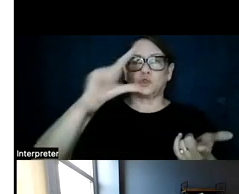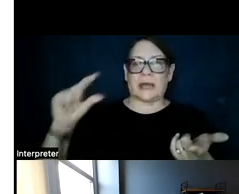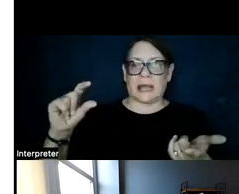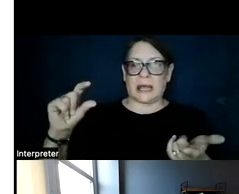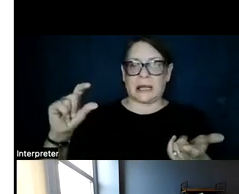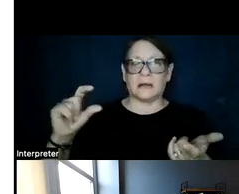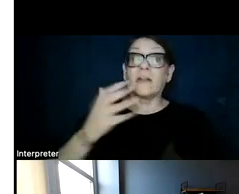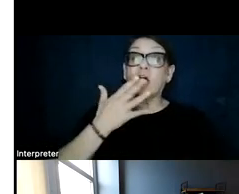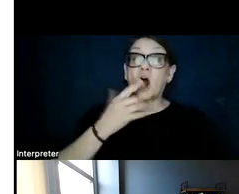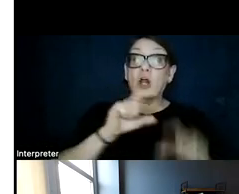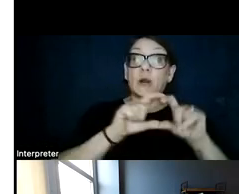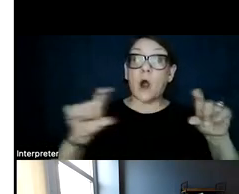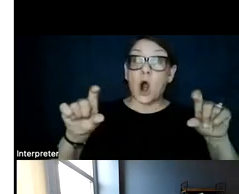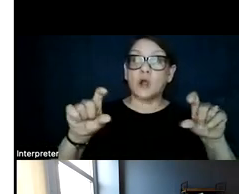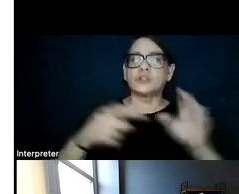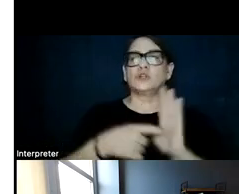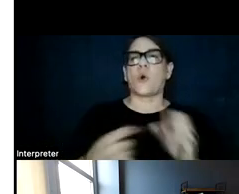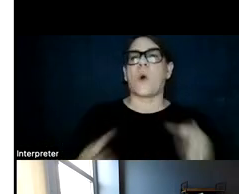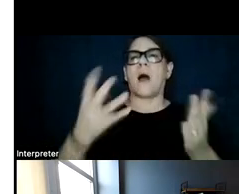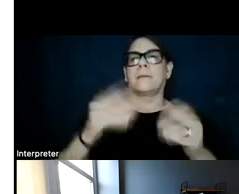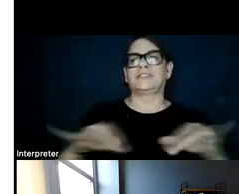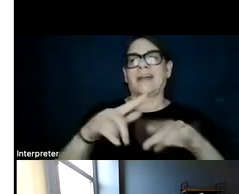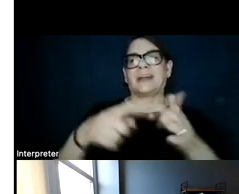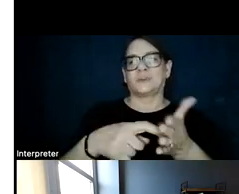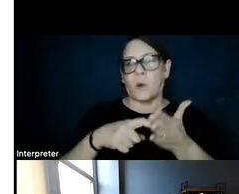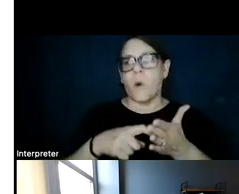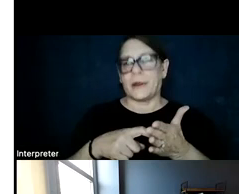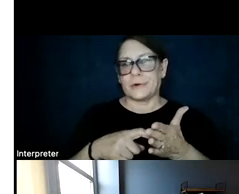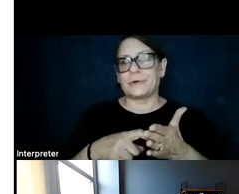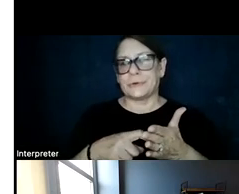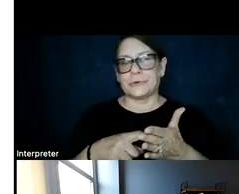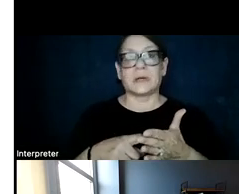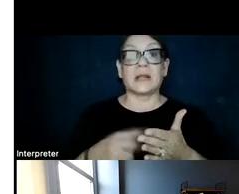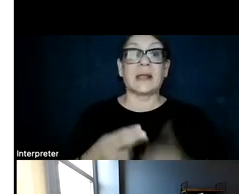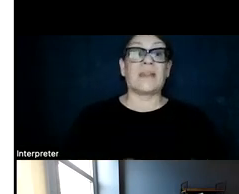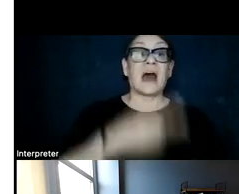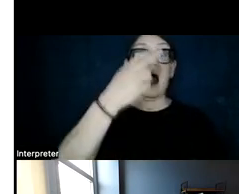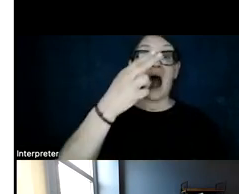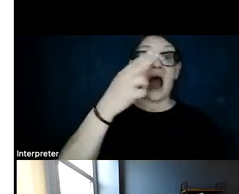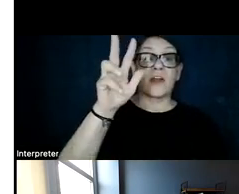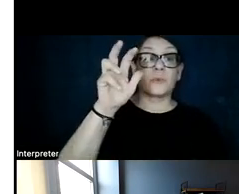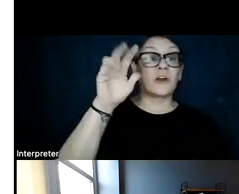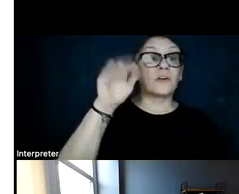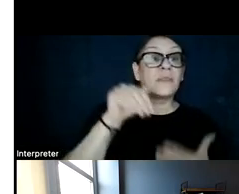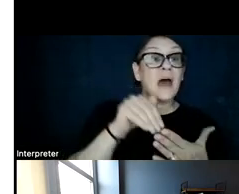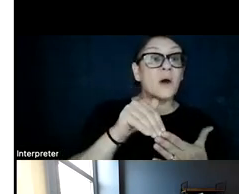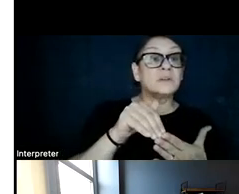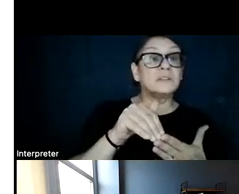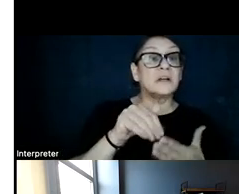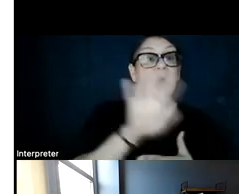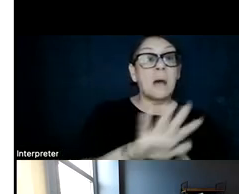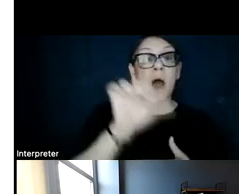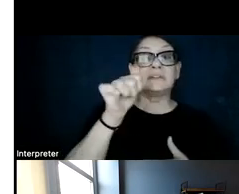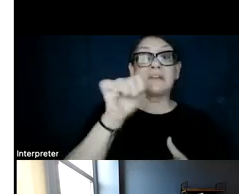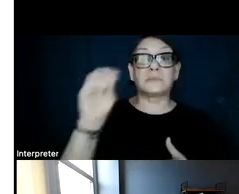colored bars represent the amount of land that's required. In the high scenario, 300,000 represents about 10% of